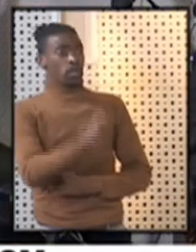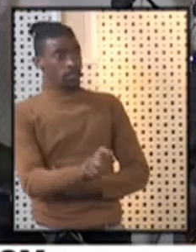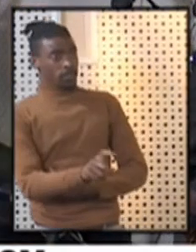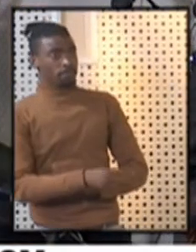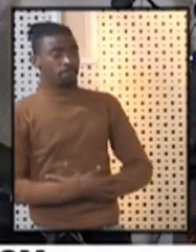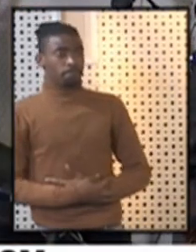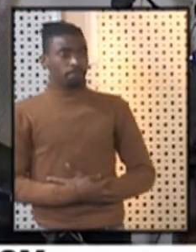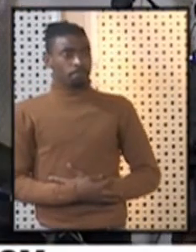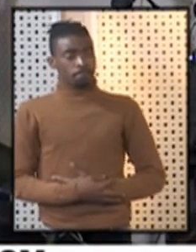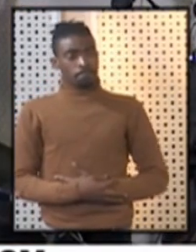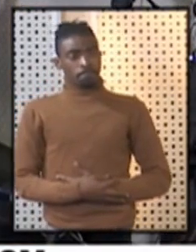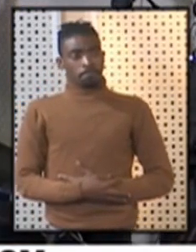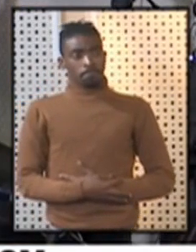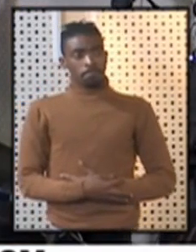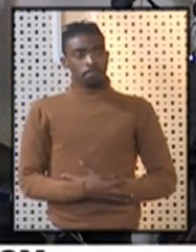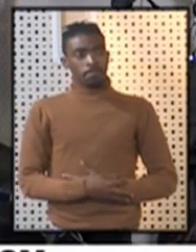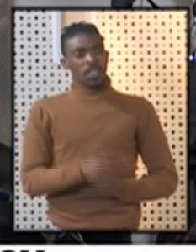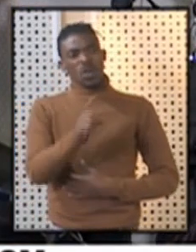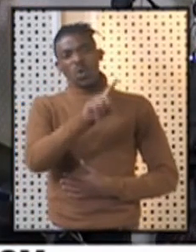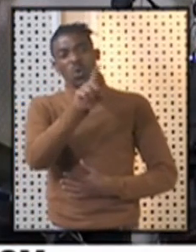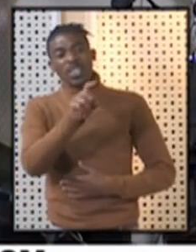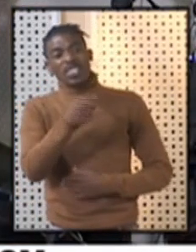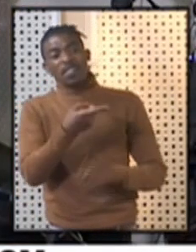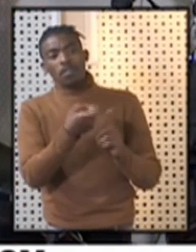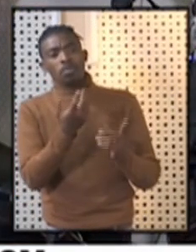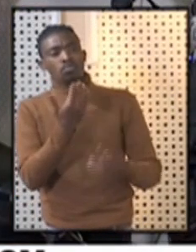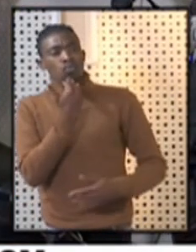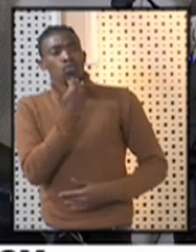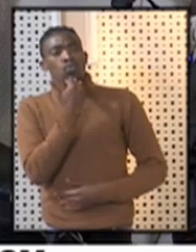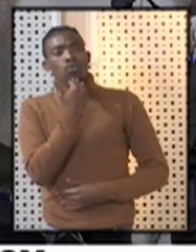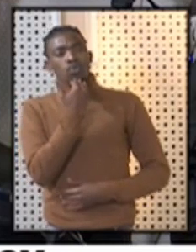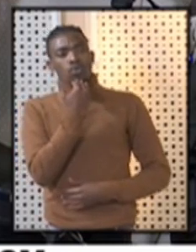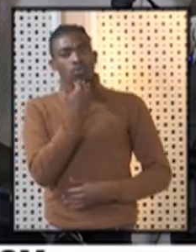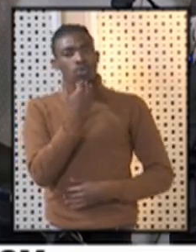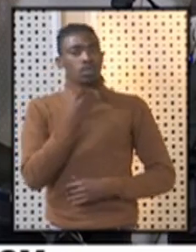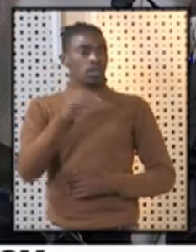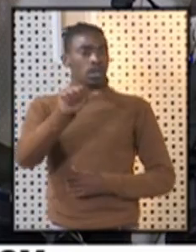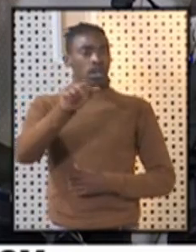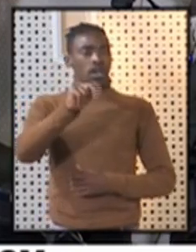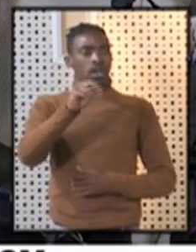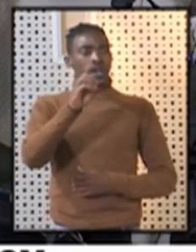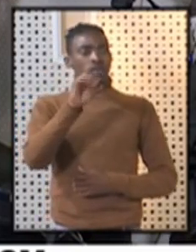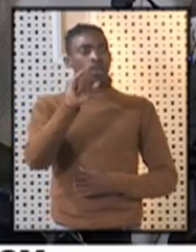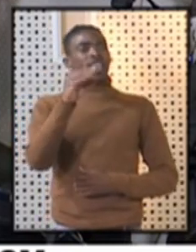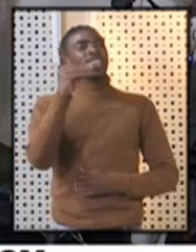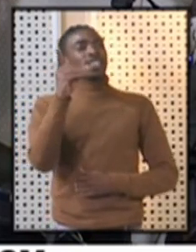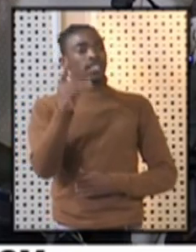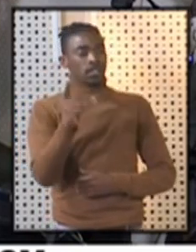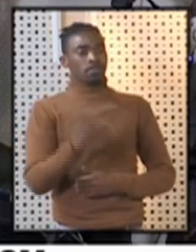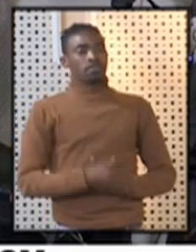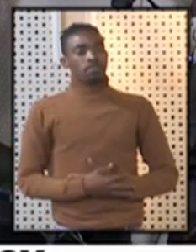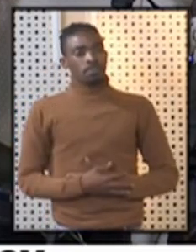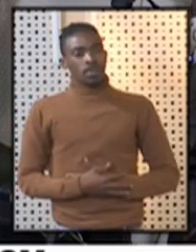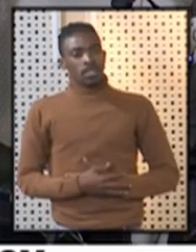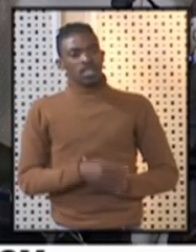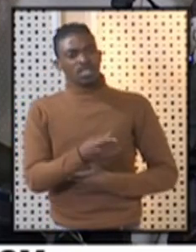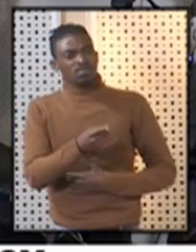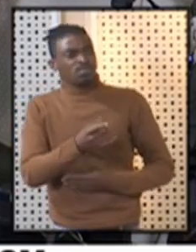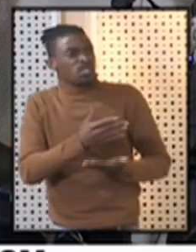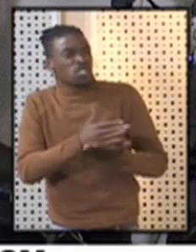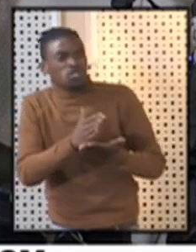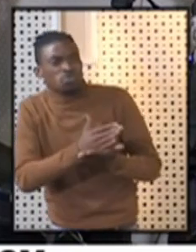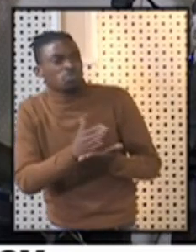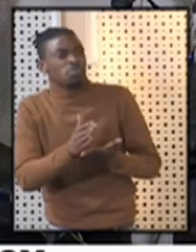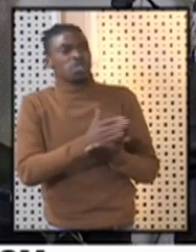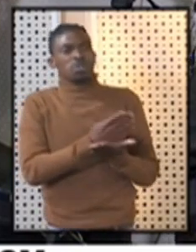from Anuit Slabet from Rapport. And the question is, under what conditions will home sharing like A, B,